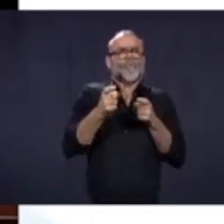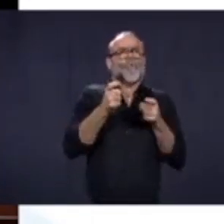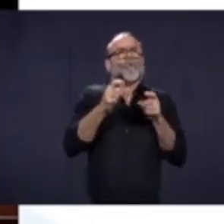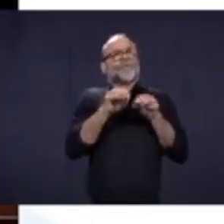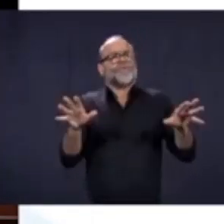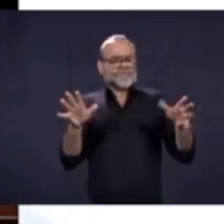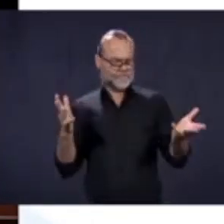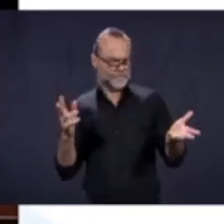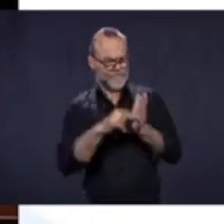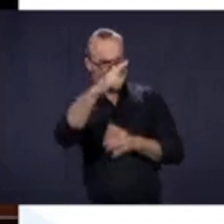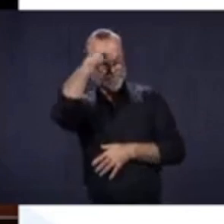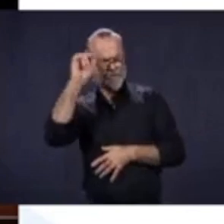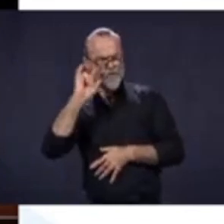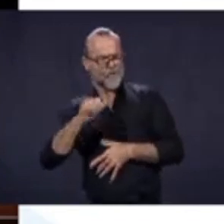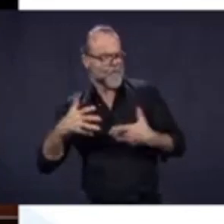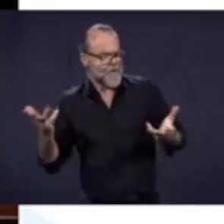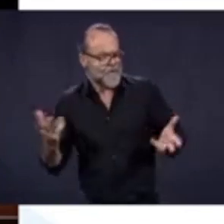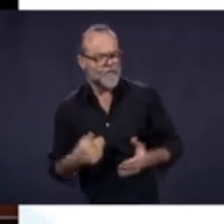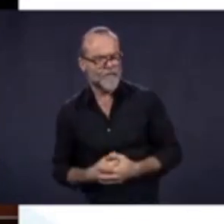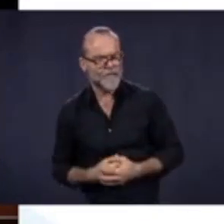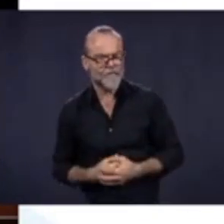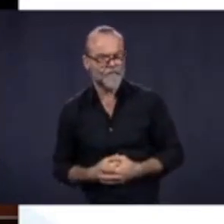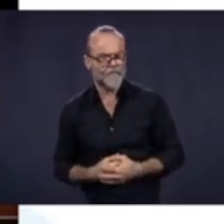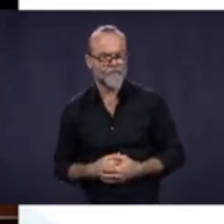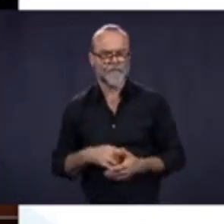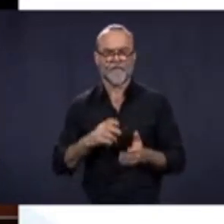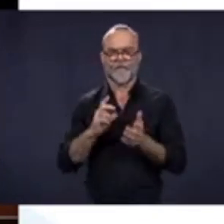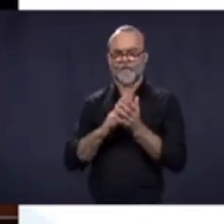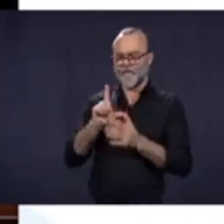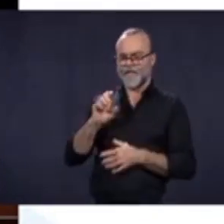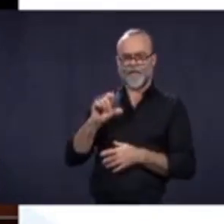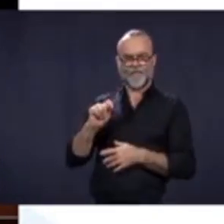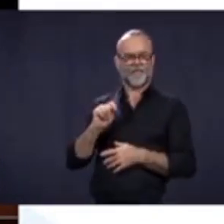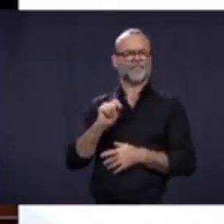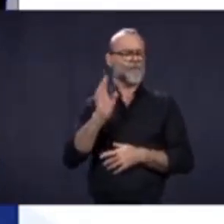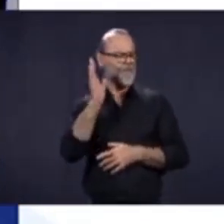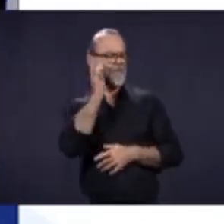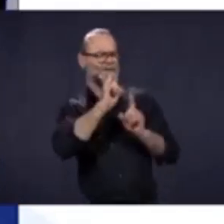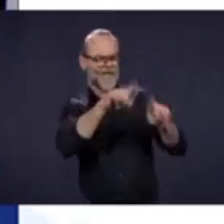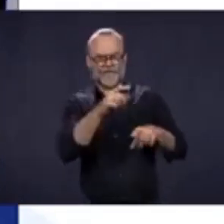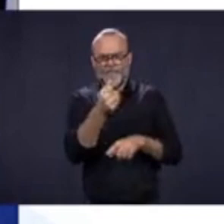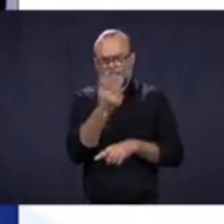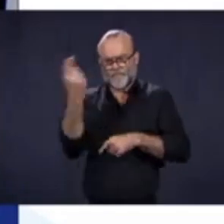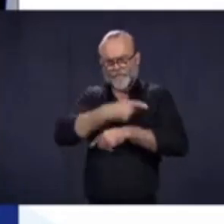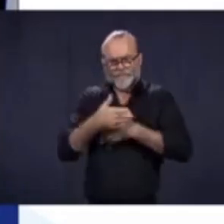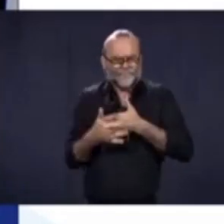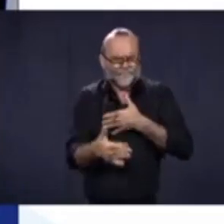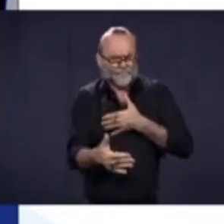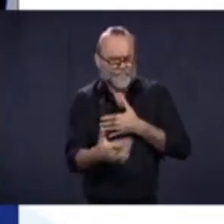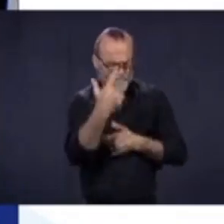summer will it be in Montreal? You'll get the answers in the next few days. We'll discuss tonight